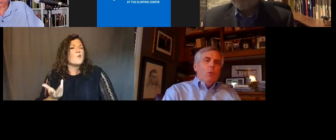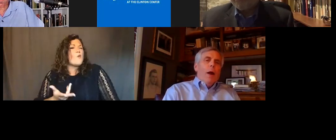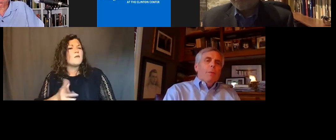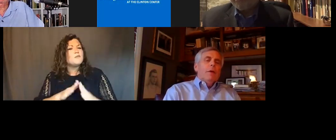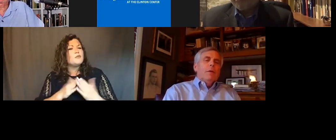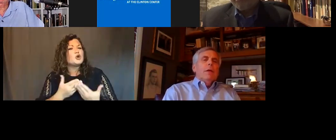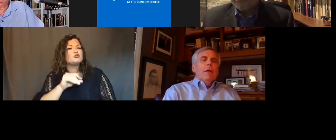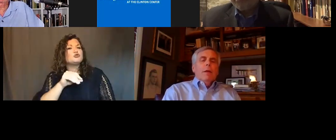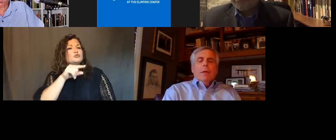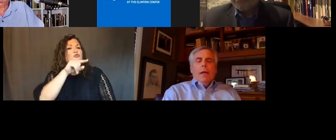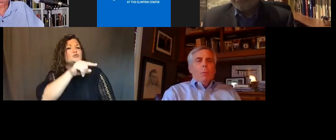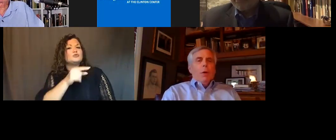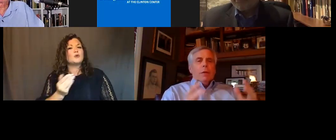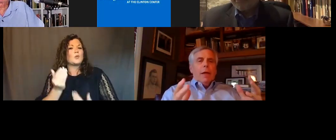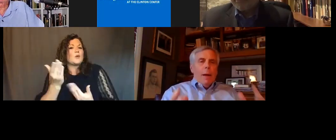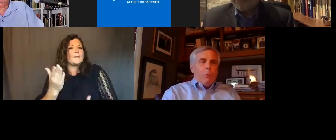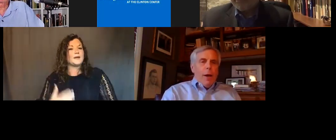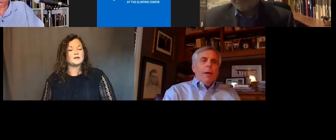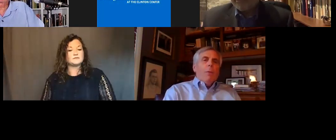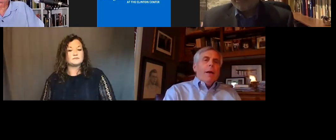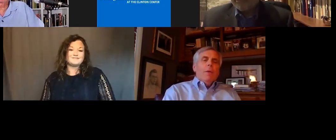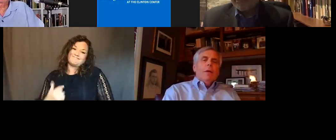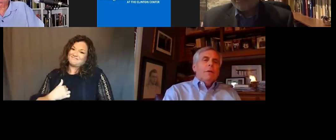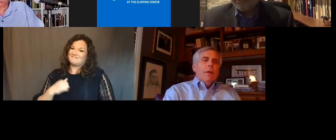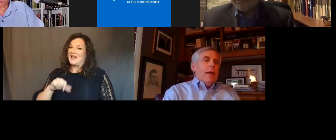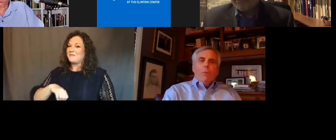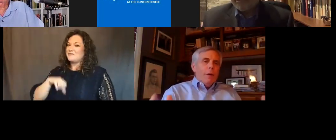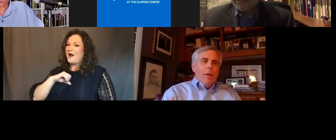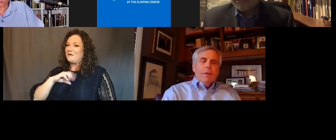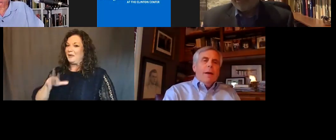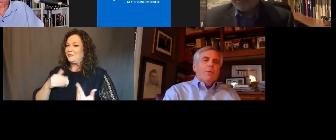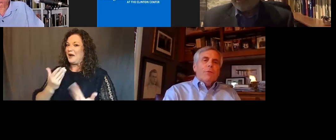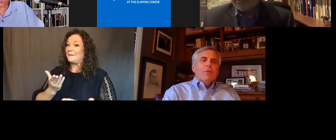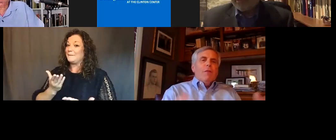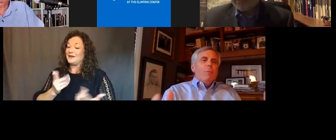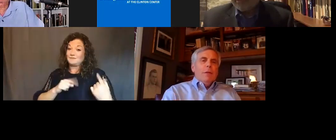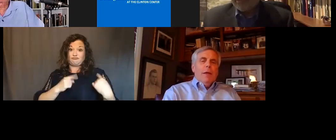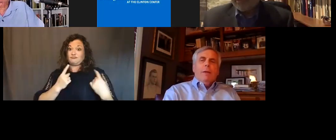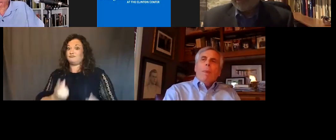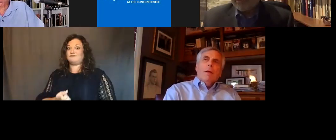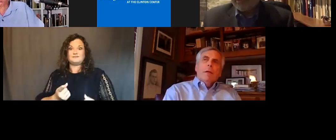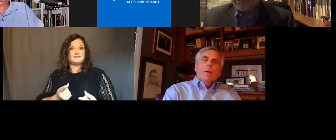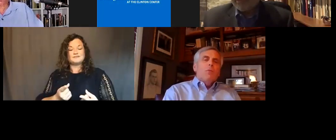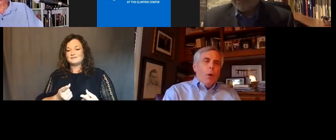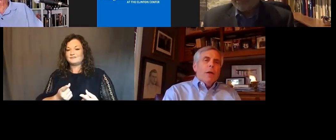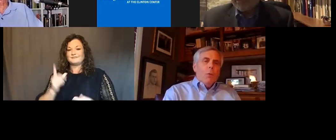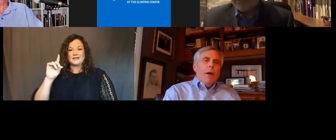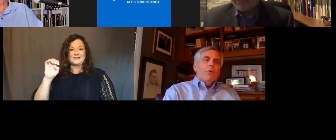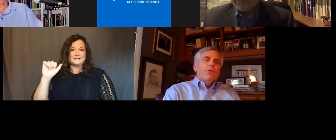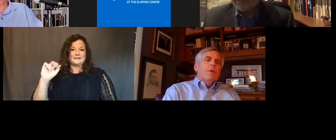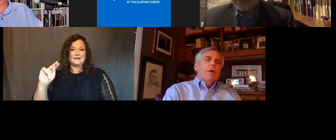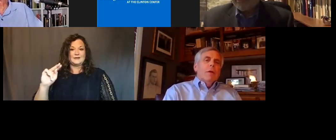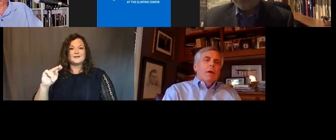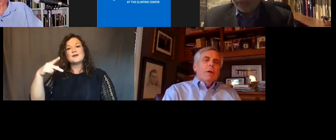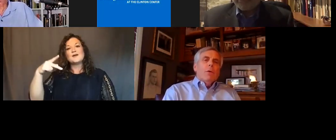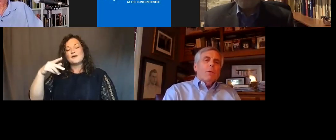do you recommend? And the book that I proudly recommend, and I've recommended it ever since I've been dean, is Parting the